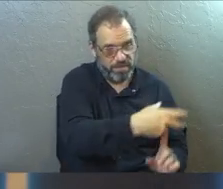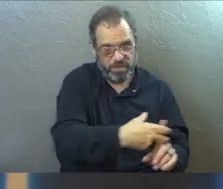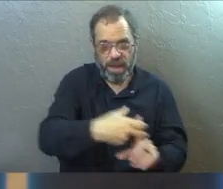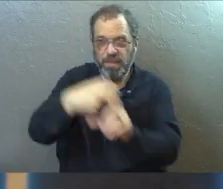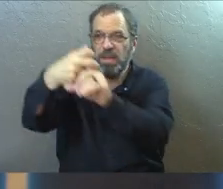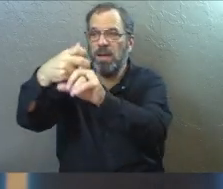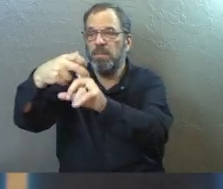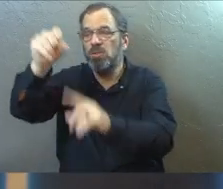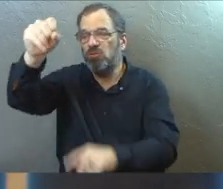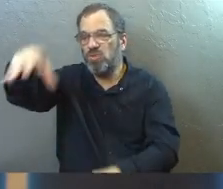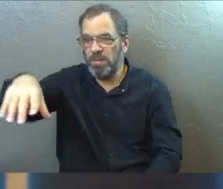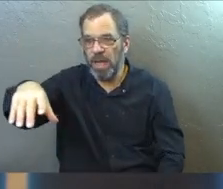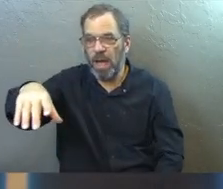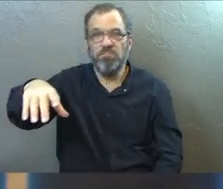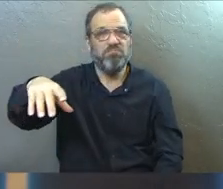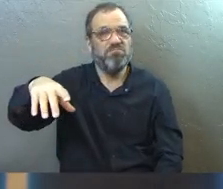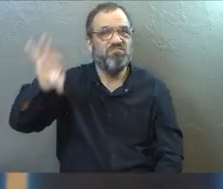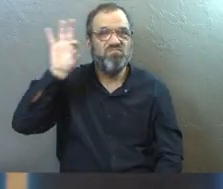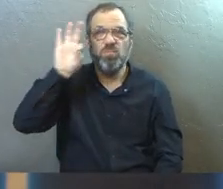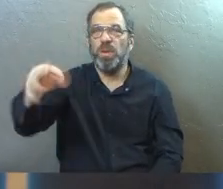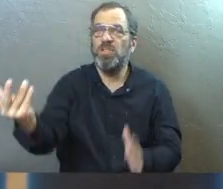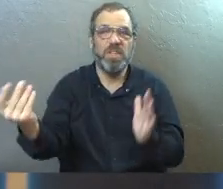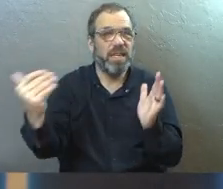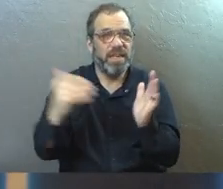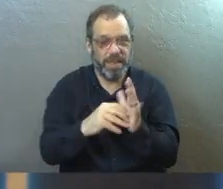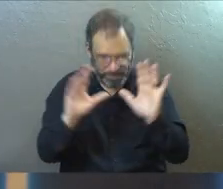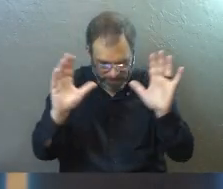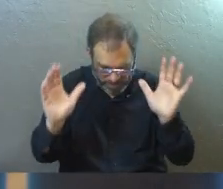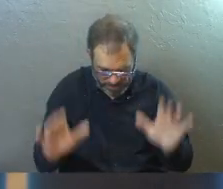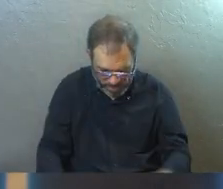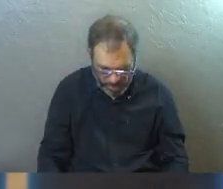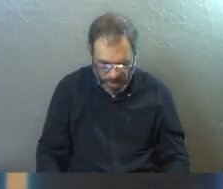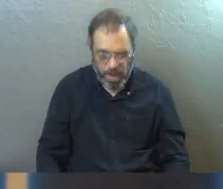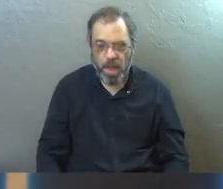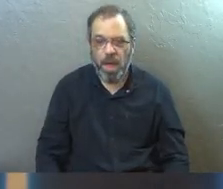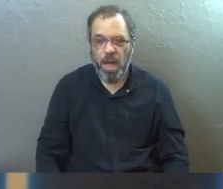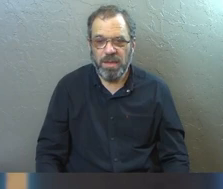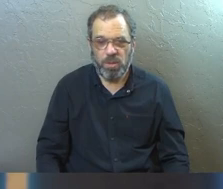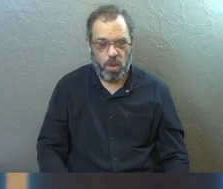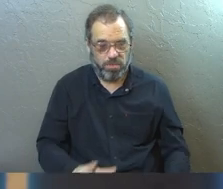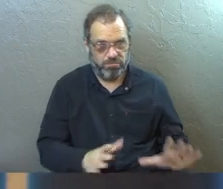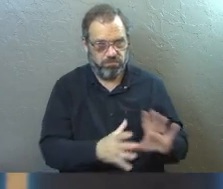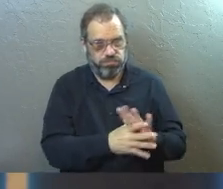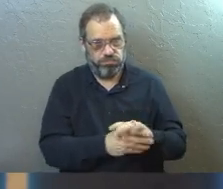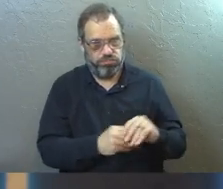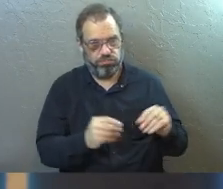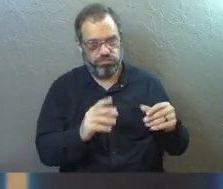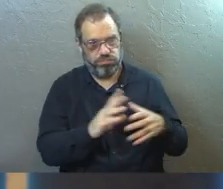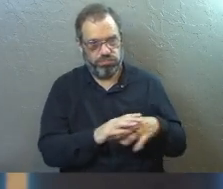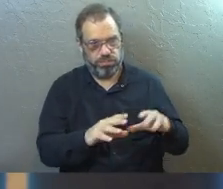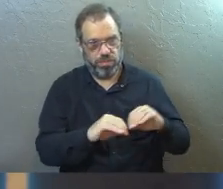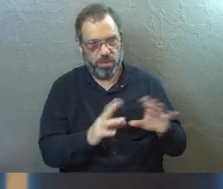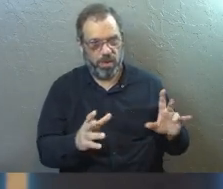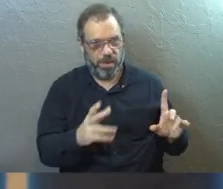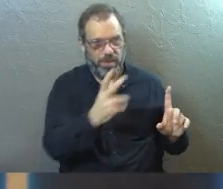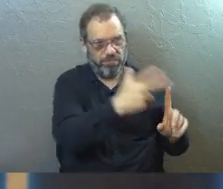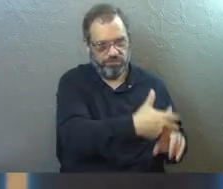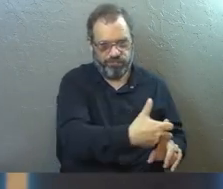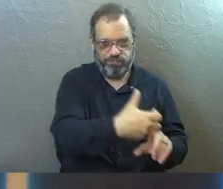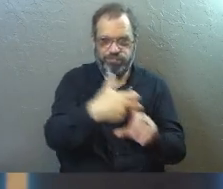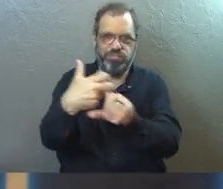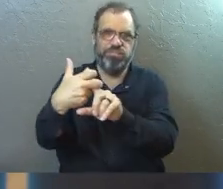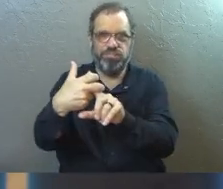town. And he doesn't skip a beat. He just starts preaching again. So this is the clearest evidence of teleportation